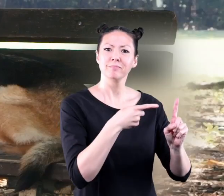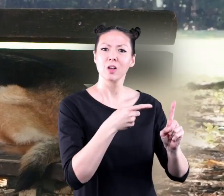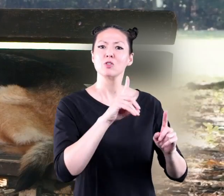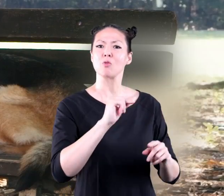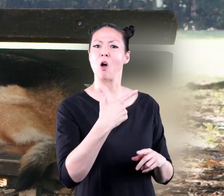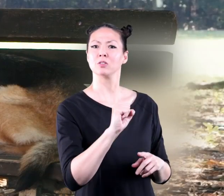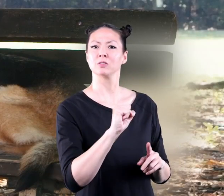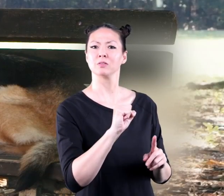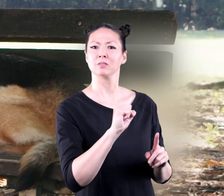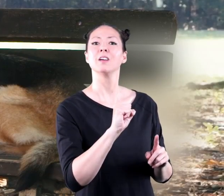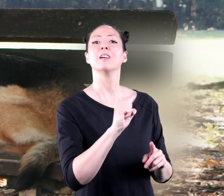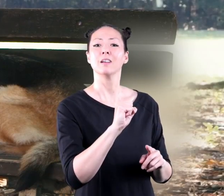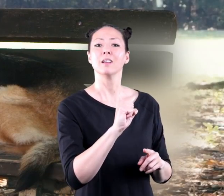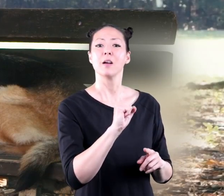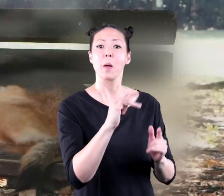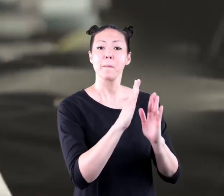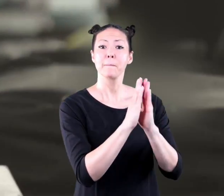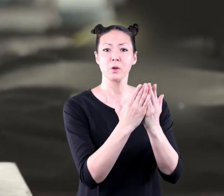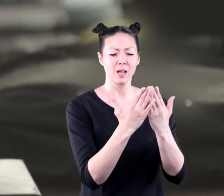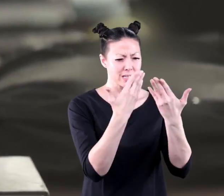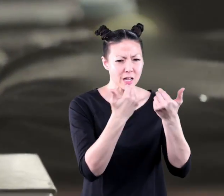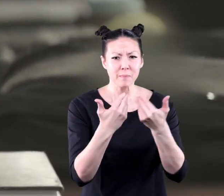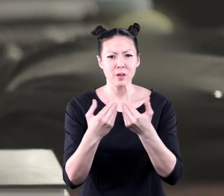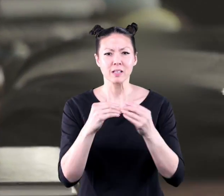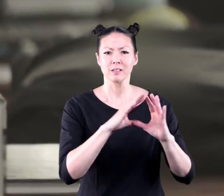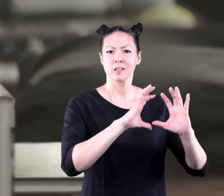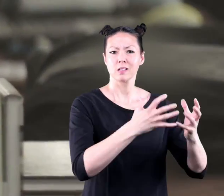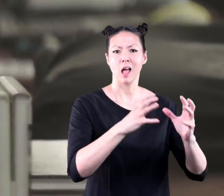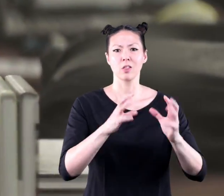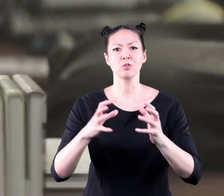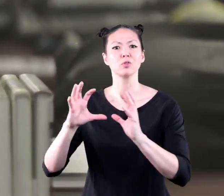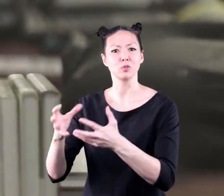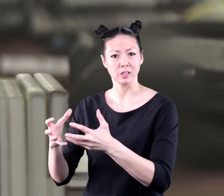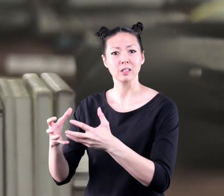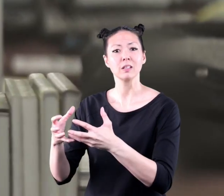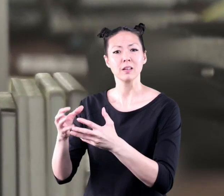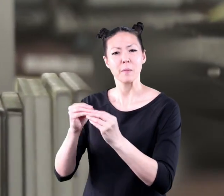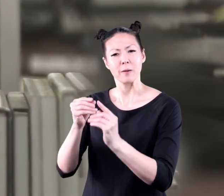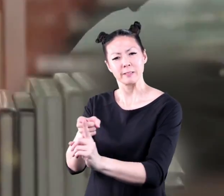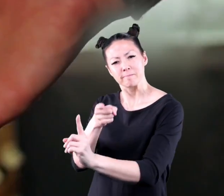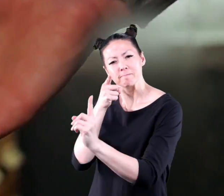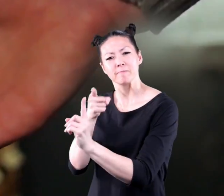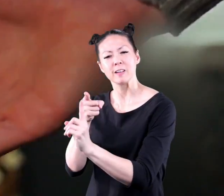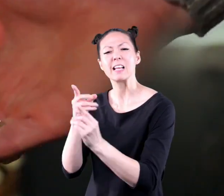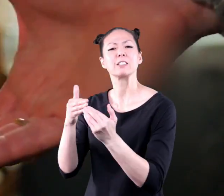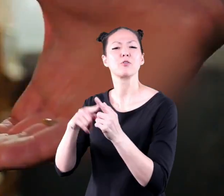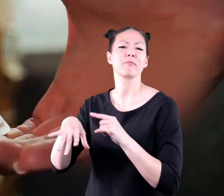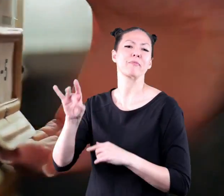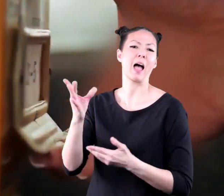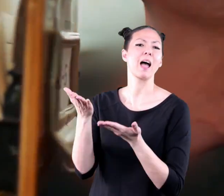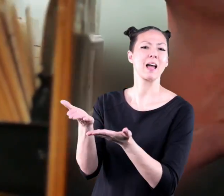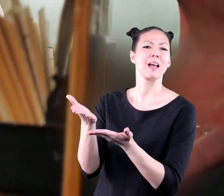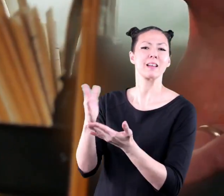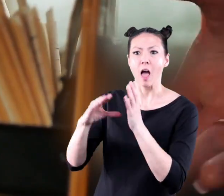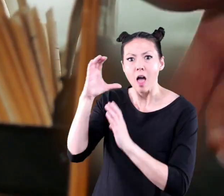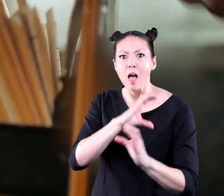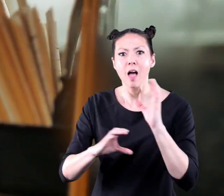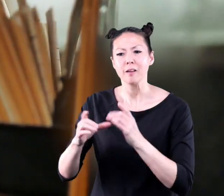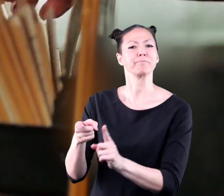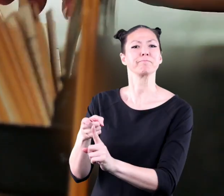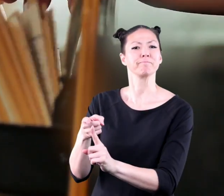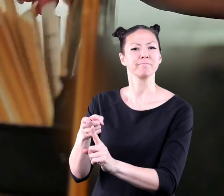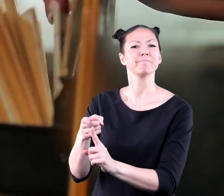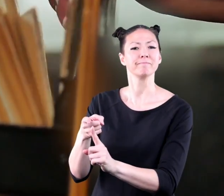all about dogs having your book separated into categories could make a specific book a lot